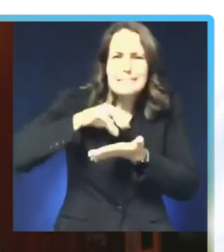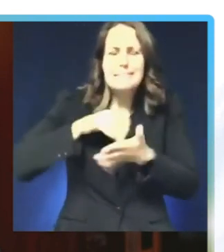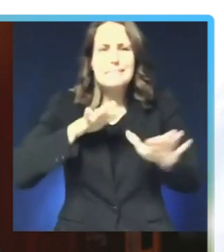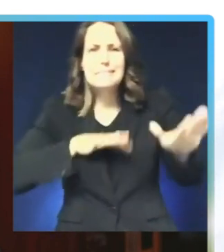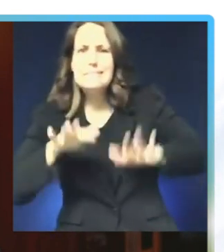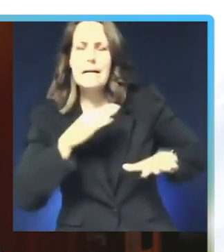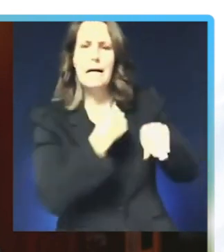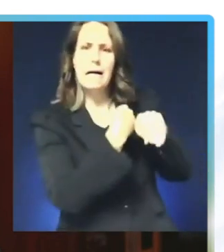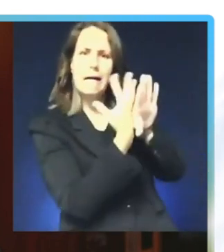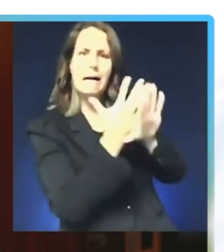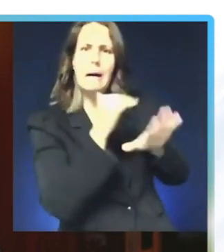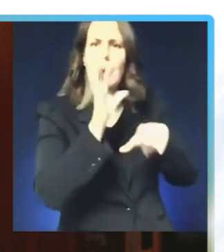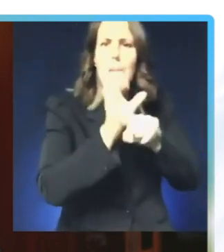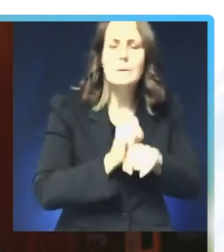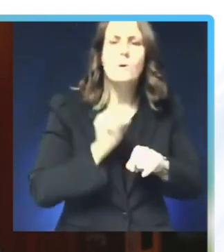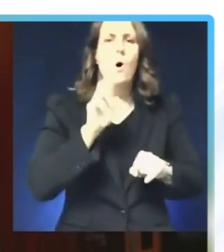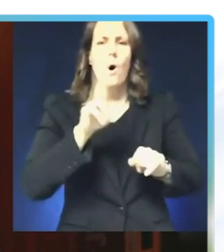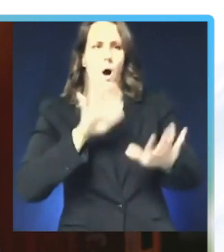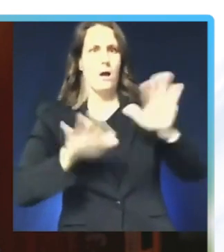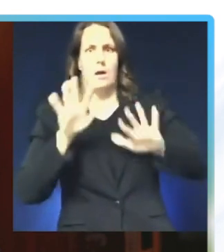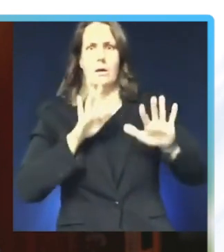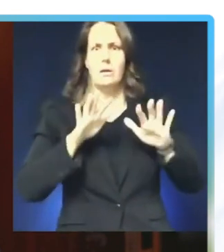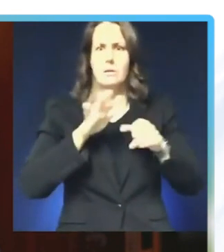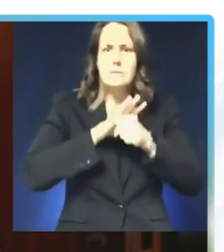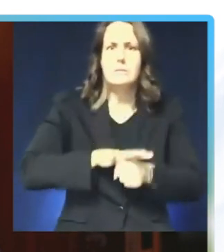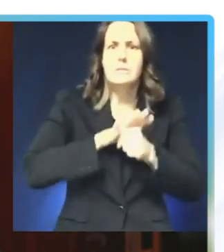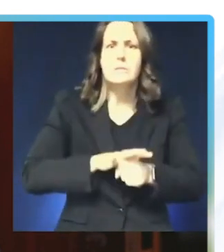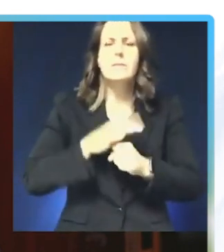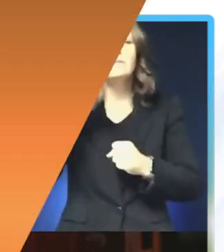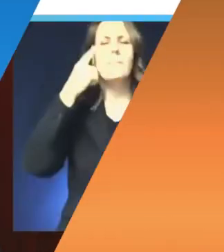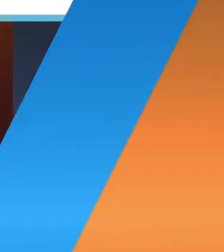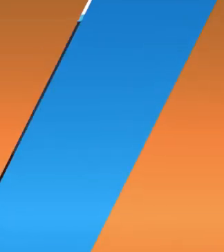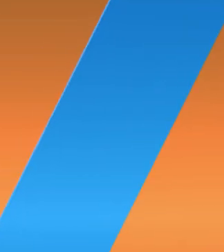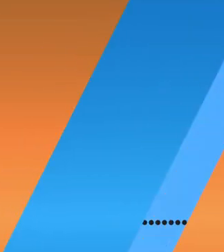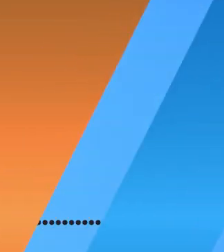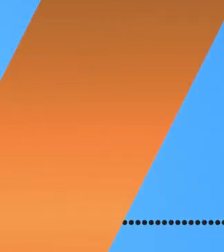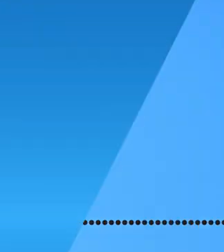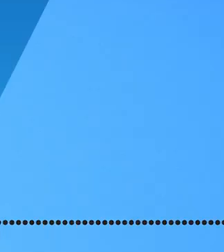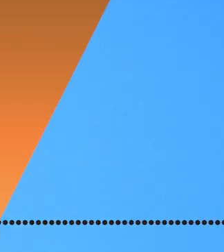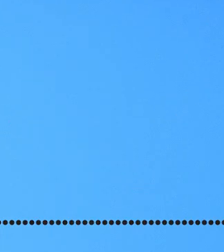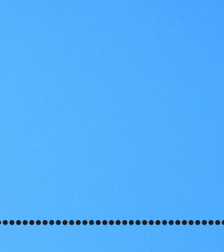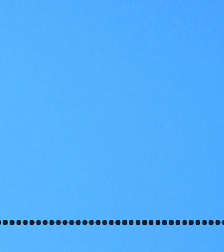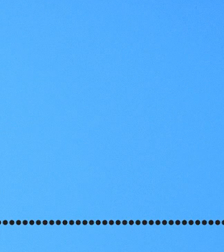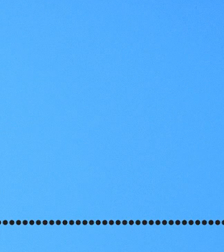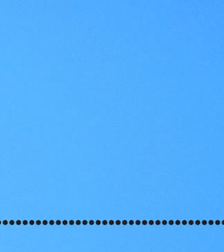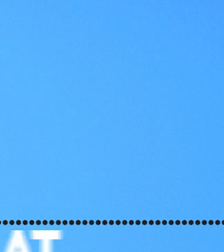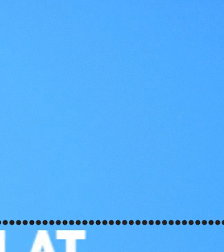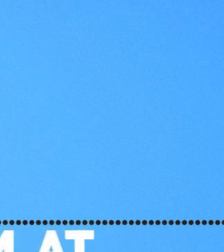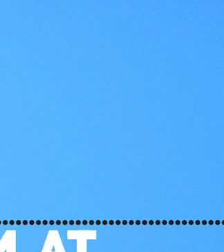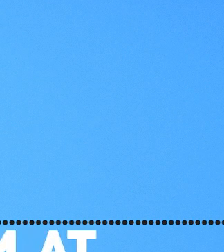farmers to small businesses, our schools, and our local communities. Thank you.